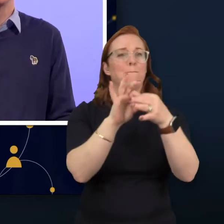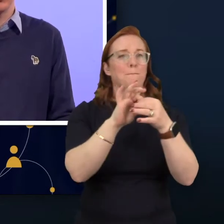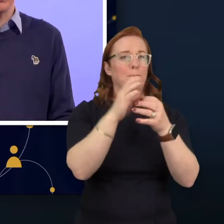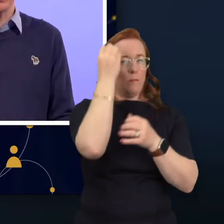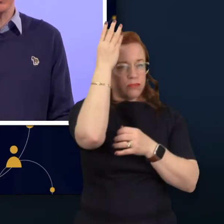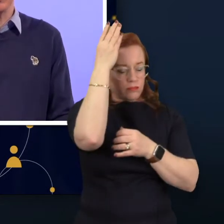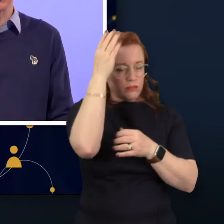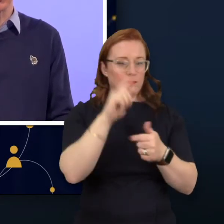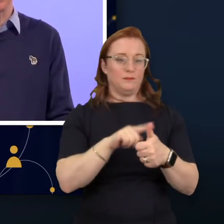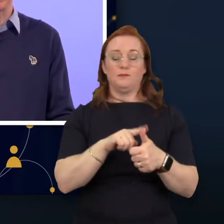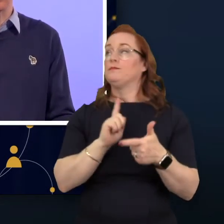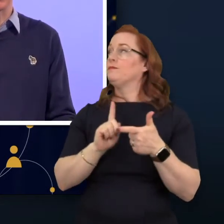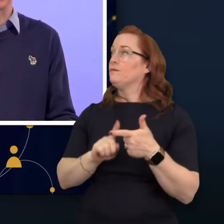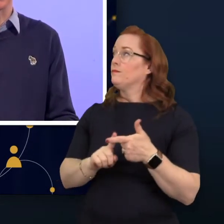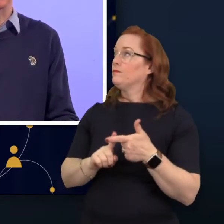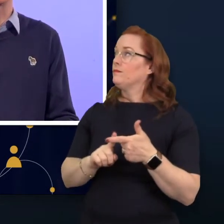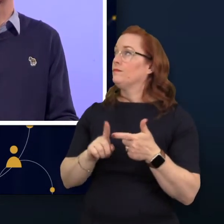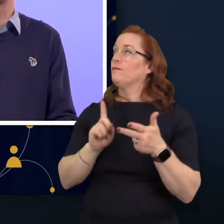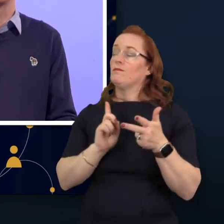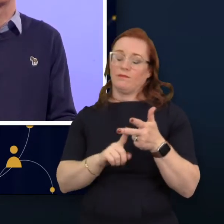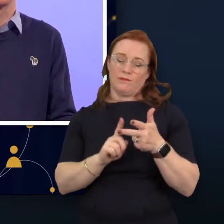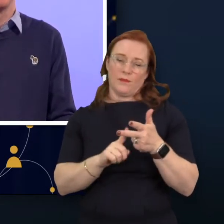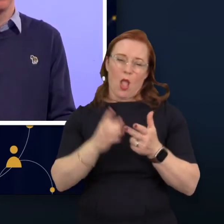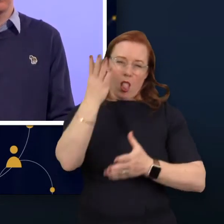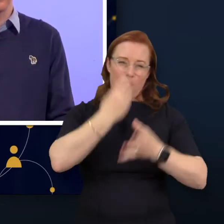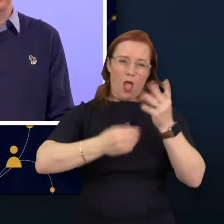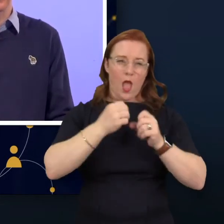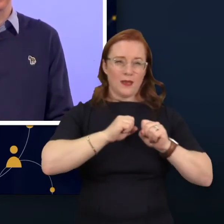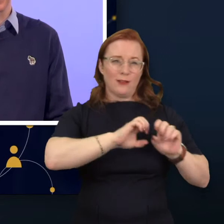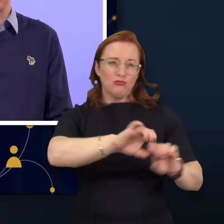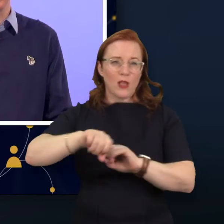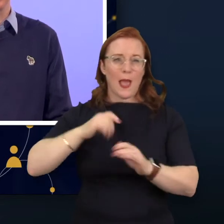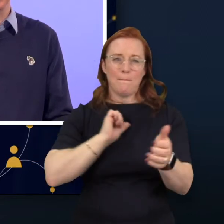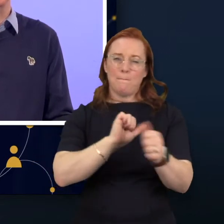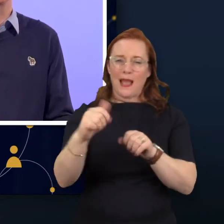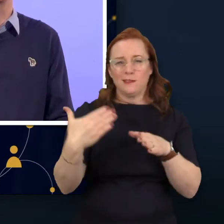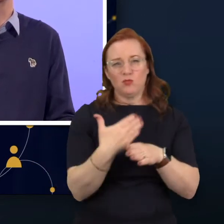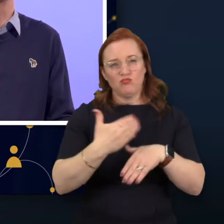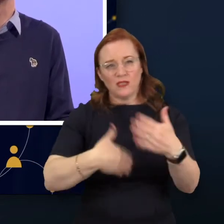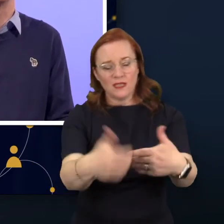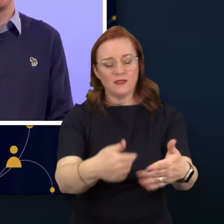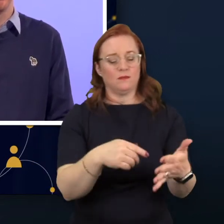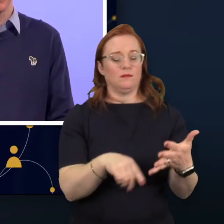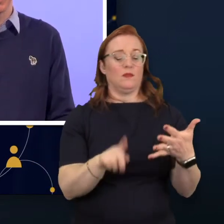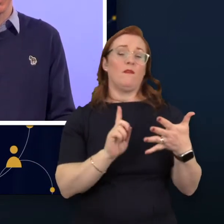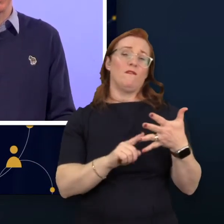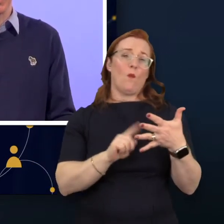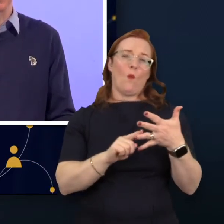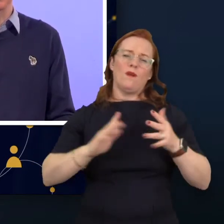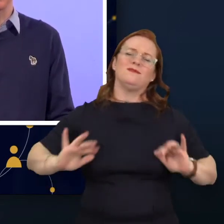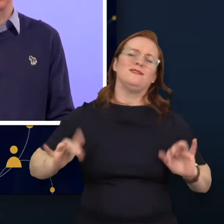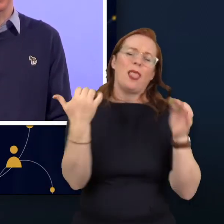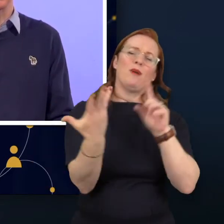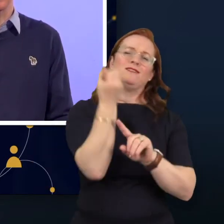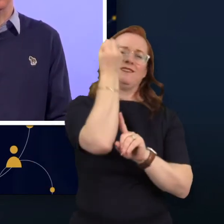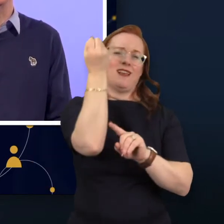Third, to learn and share best practices. Fourth, to celebrate success stories. And